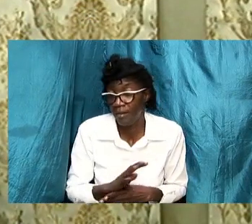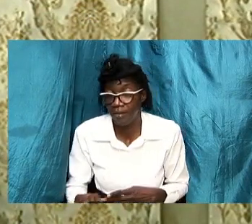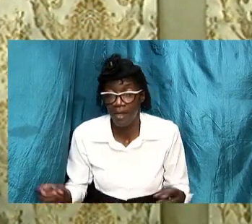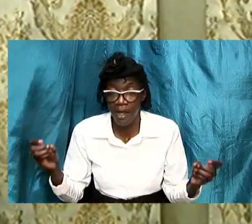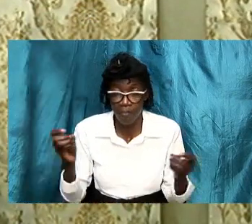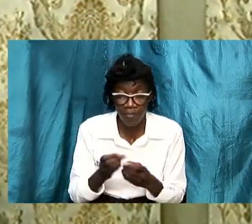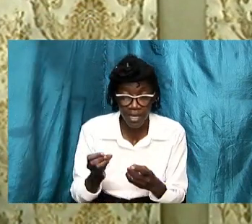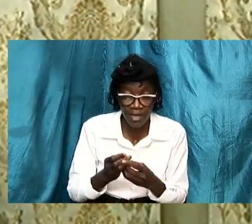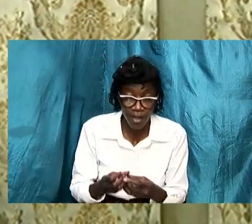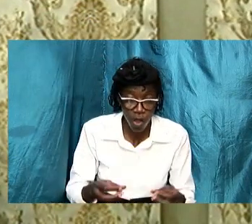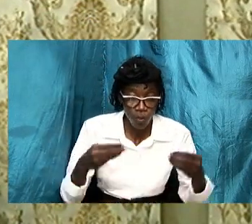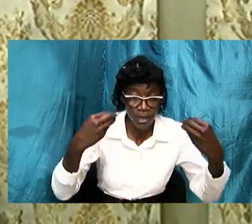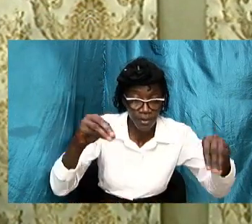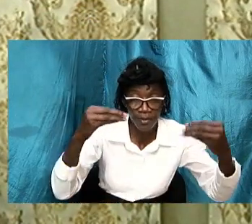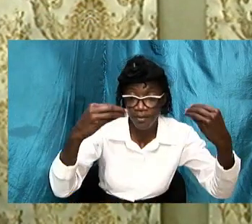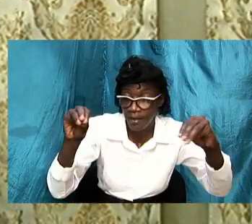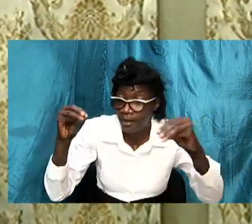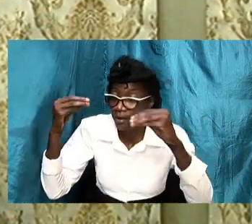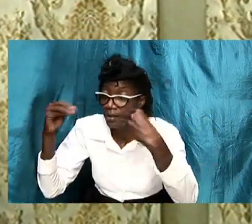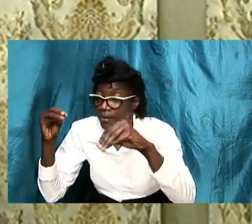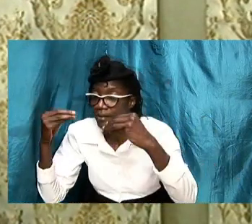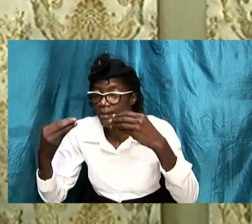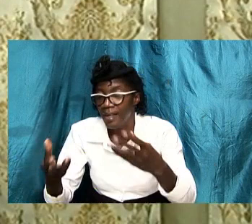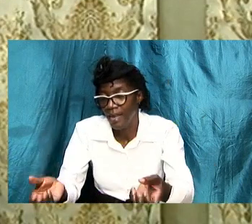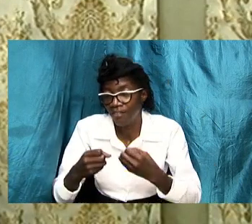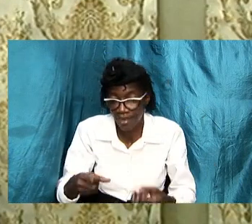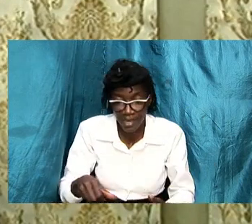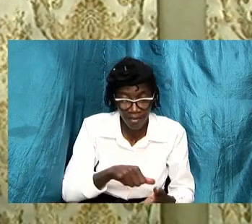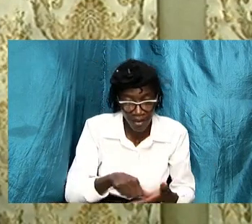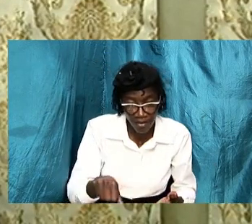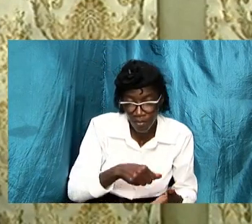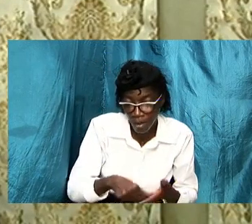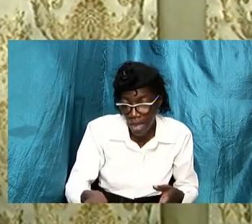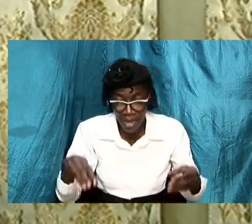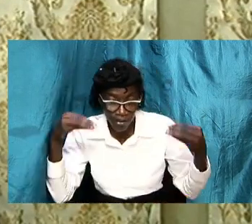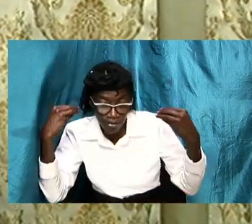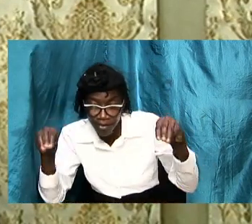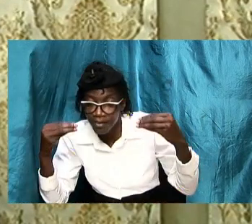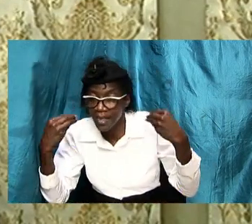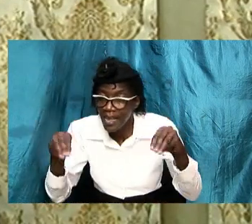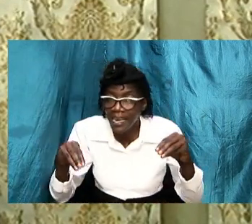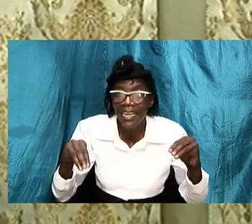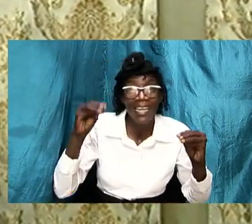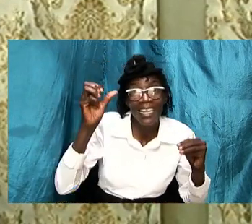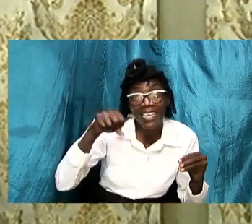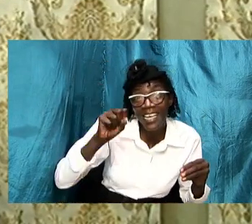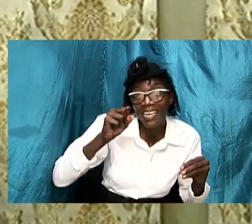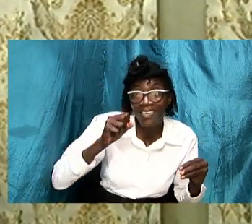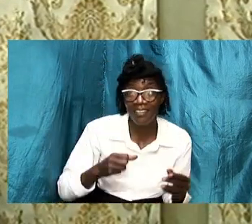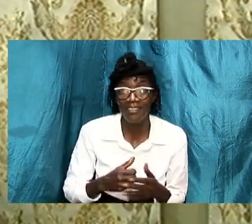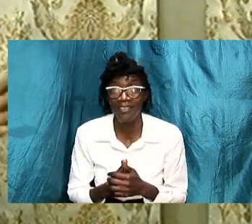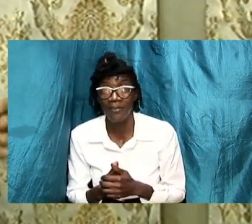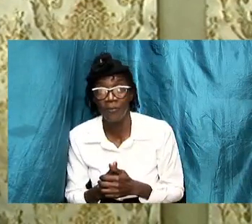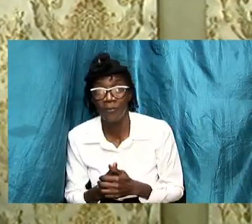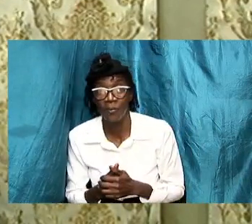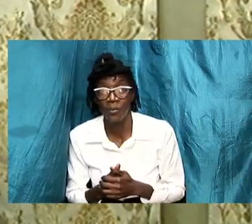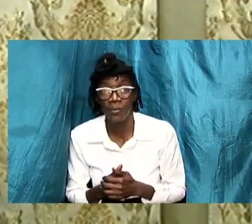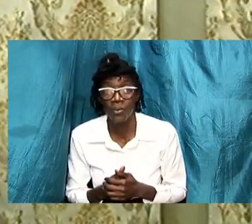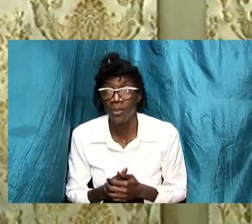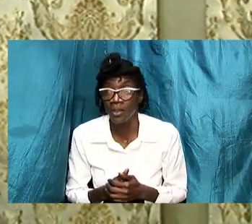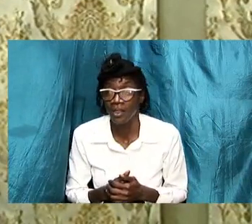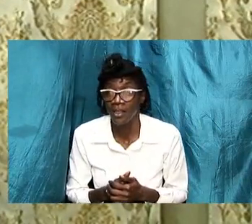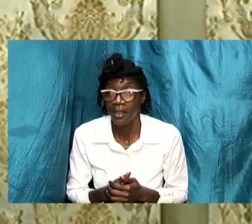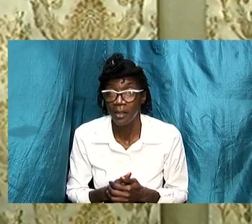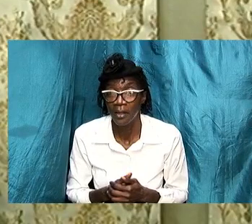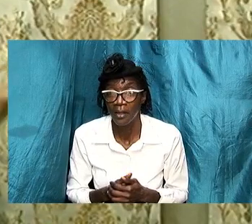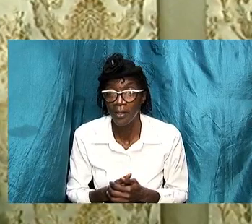the merchants and she gets and she buys and she sells yes and then she she does um